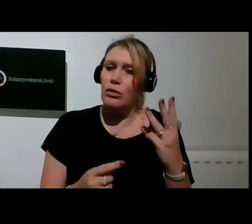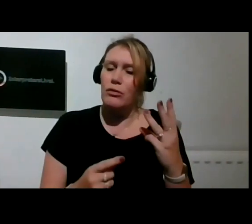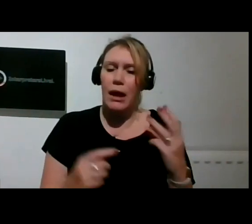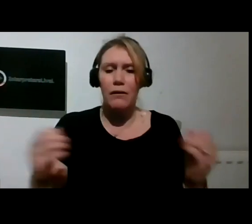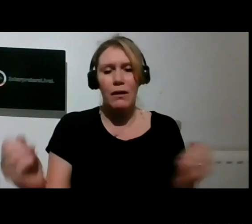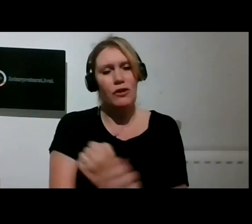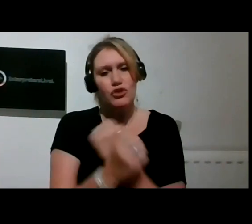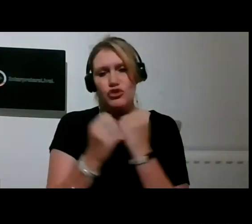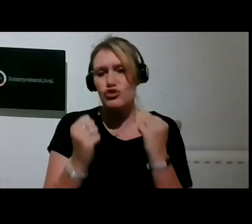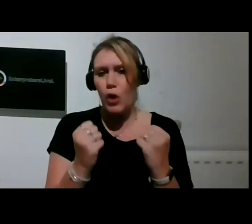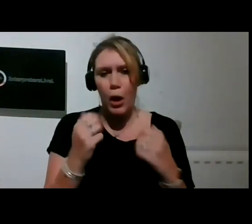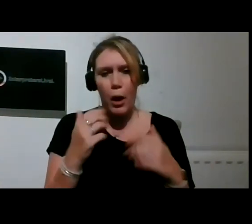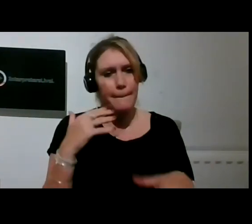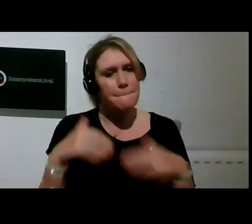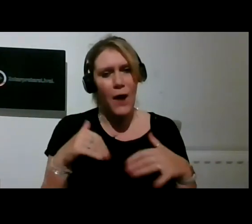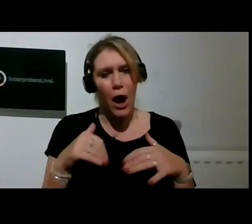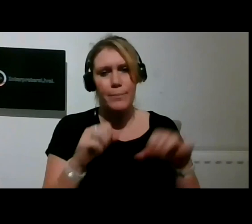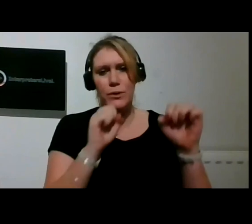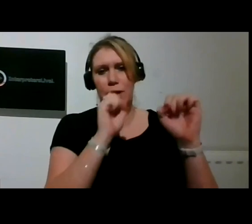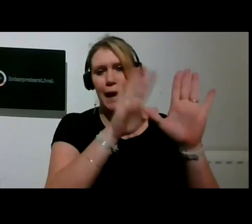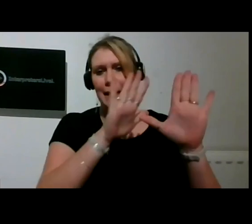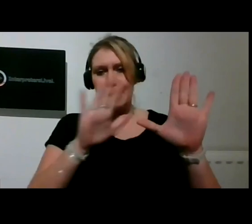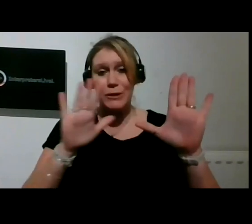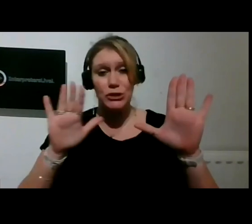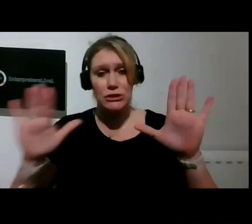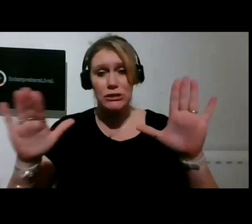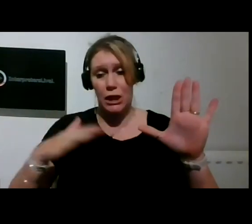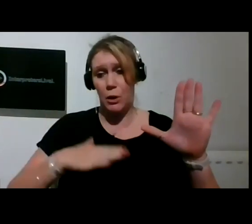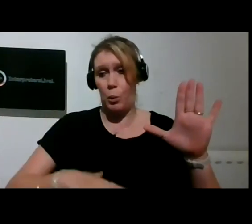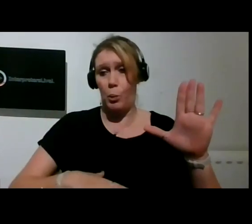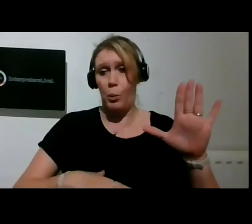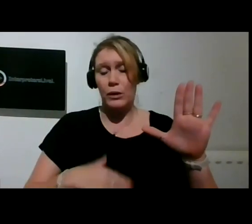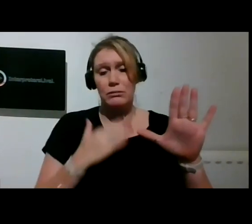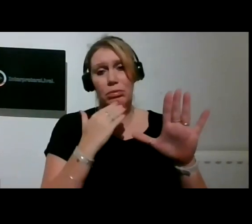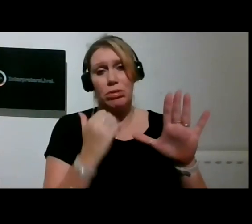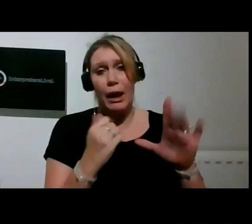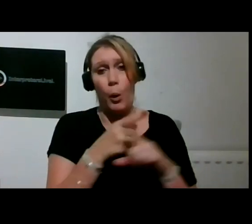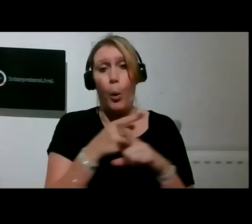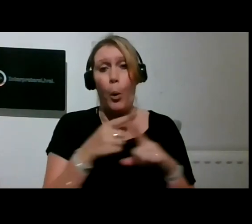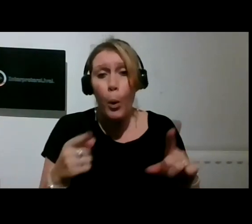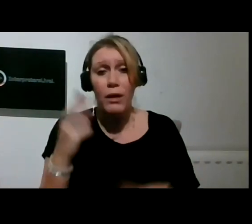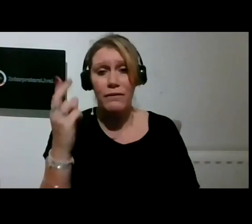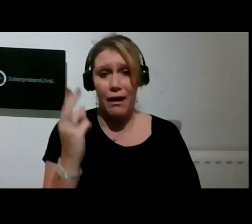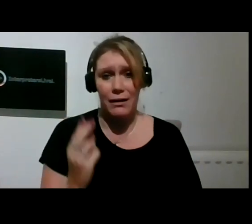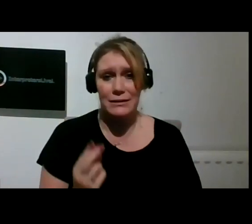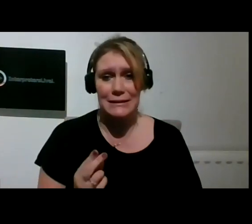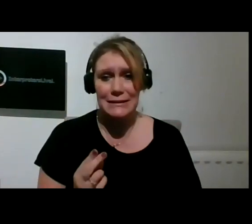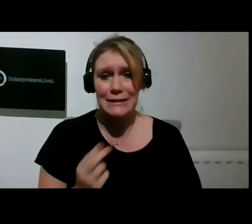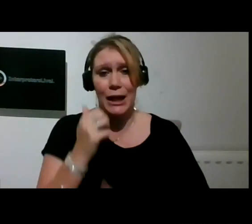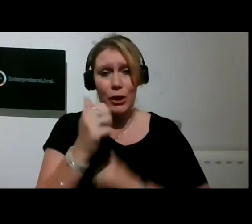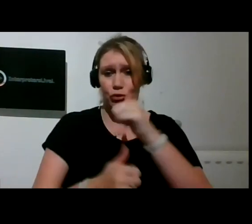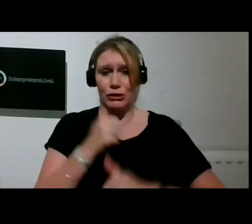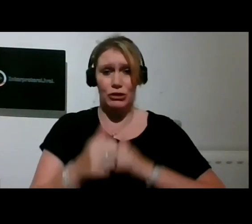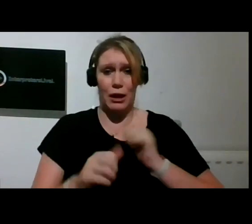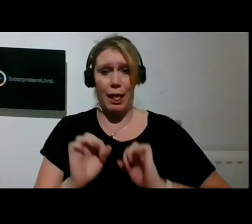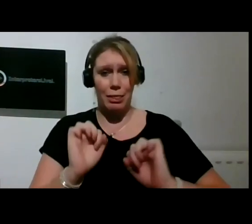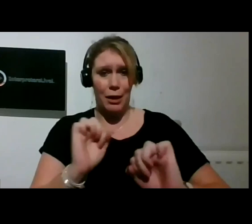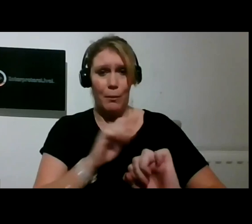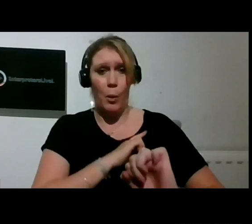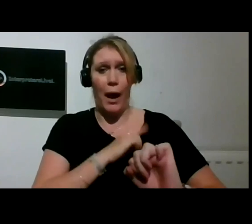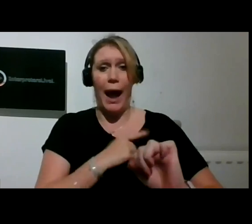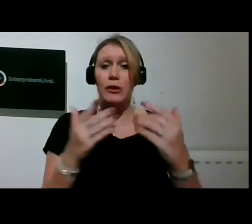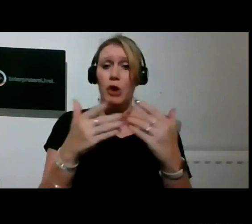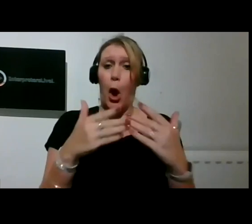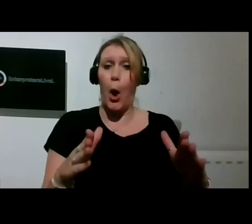and I would like to extend my congratulations and thanks to all of the artists as well as to open exhibition curators